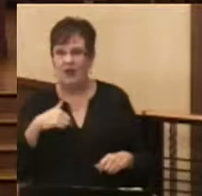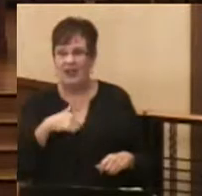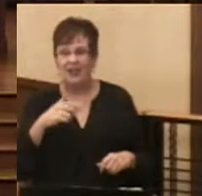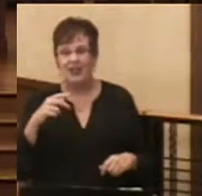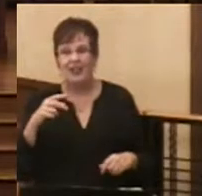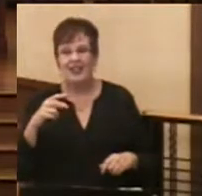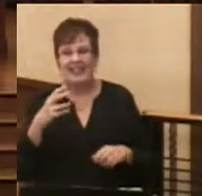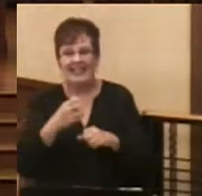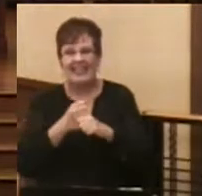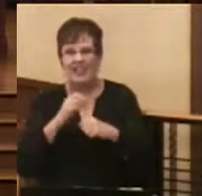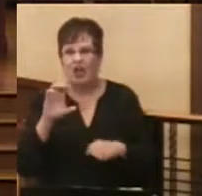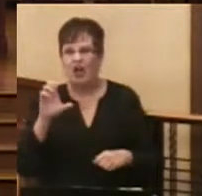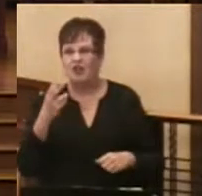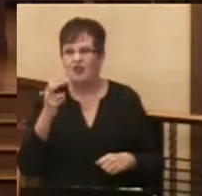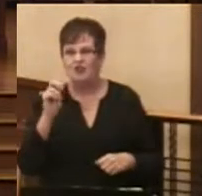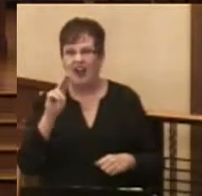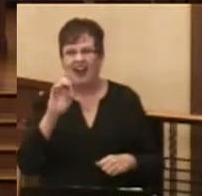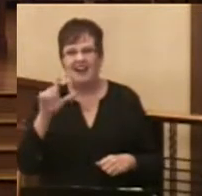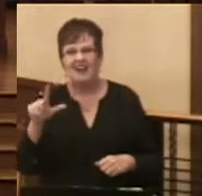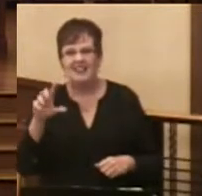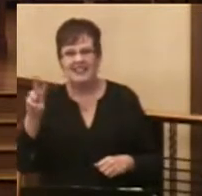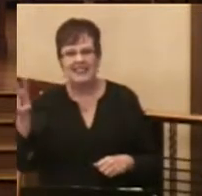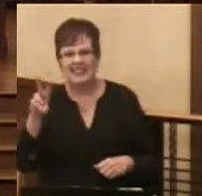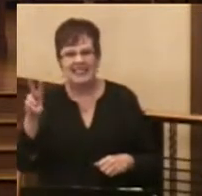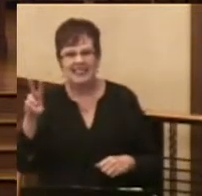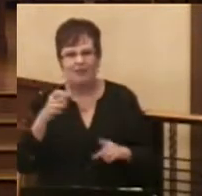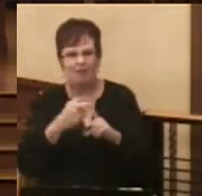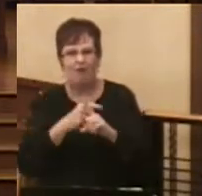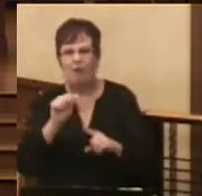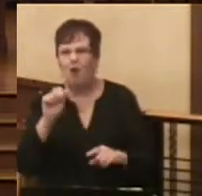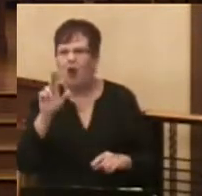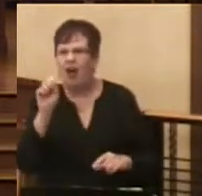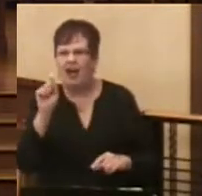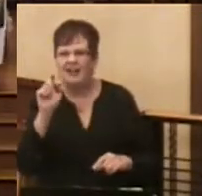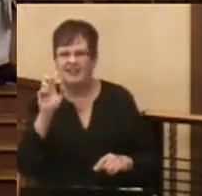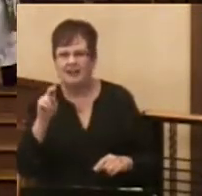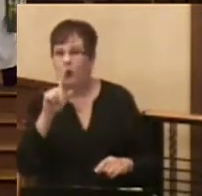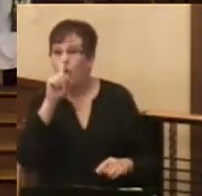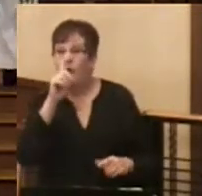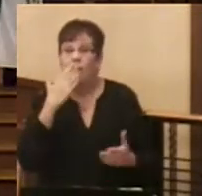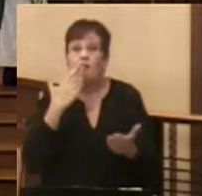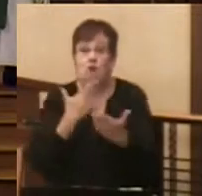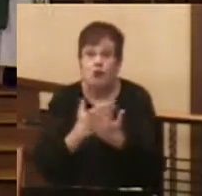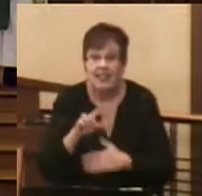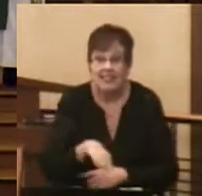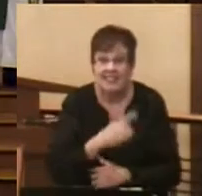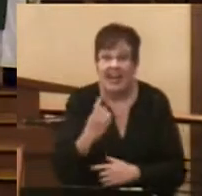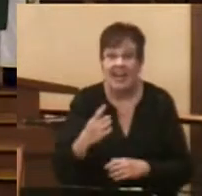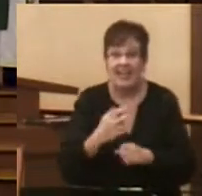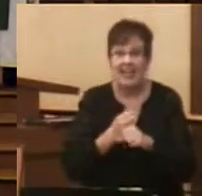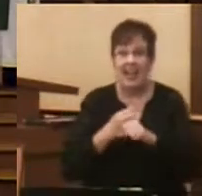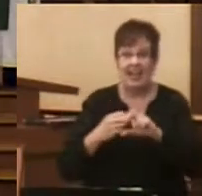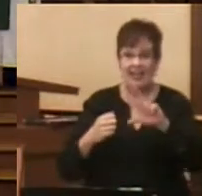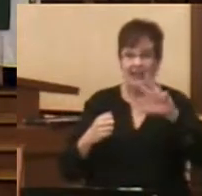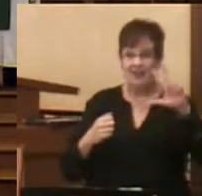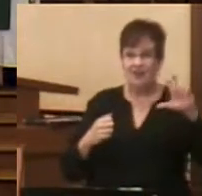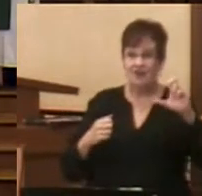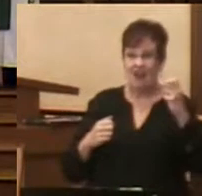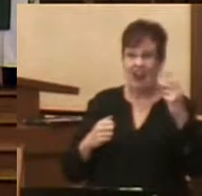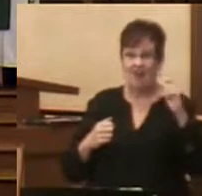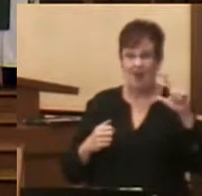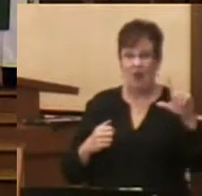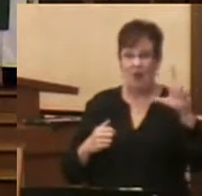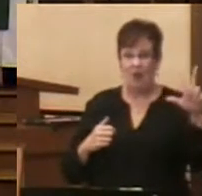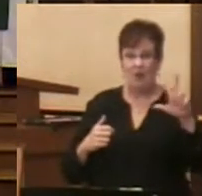channel 6 out of Austin on a really good day. We could get channel 3 CBS out of Mason City,